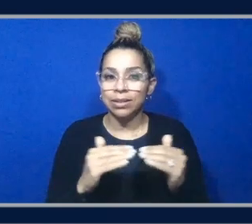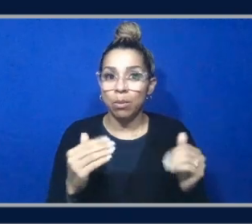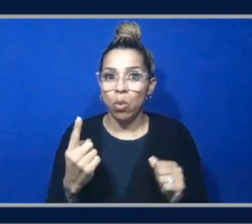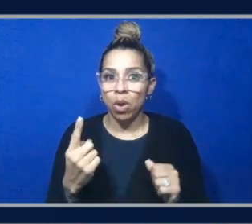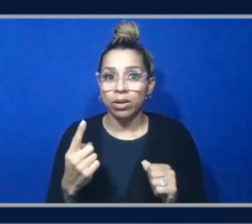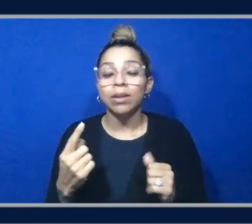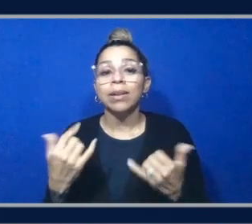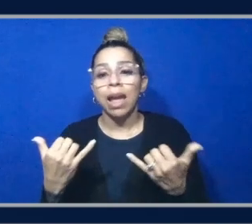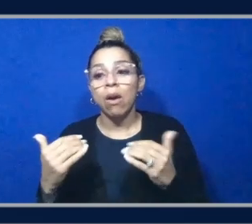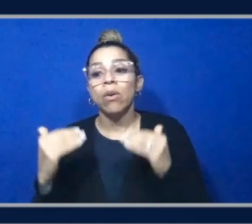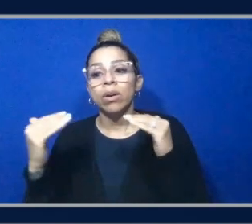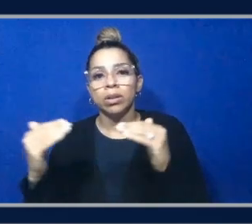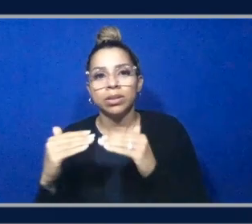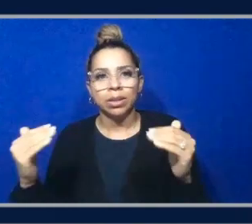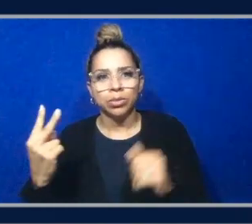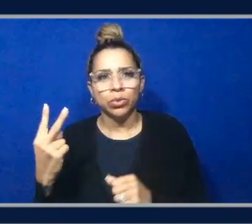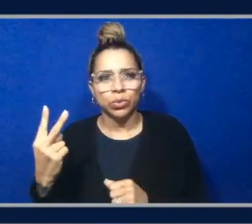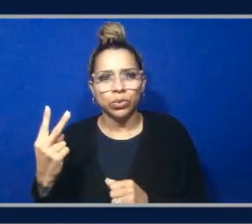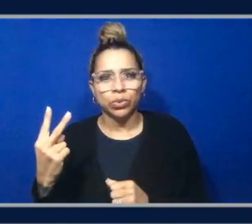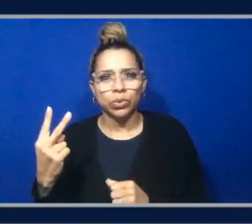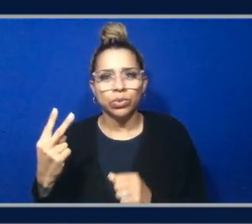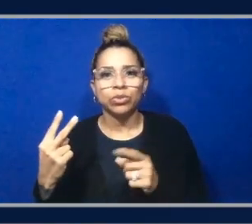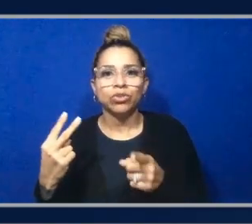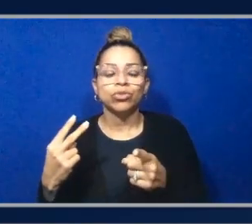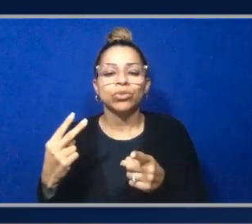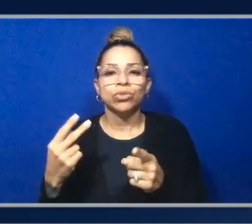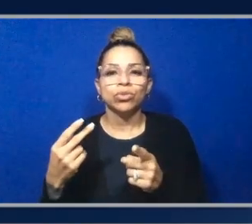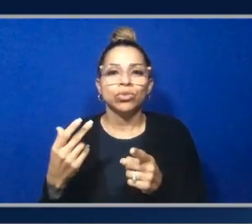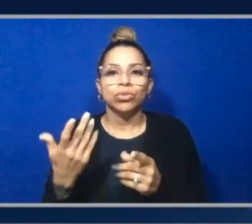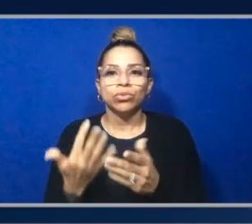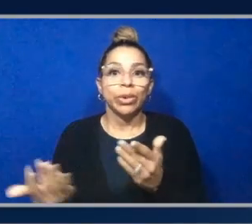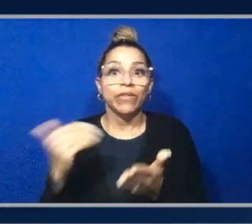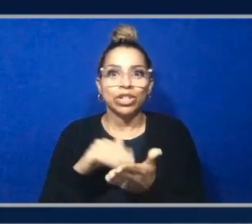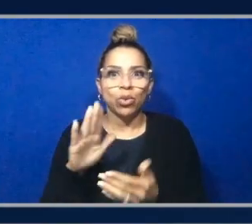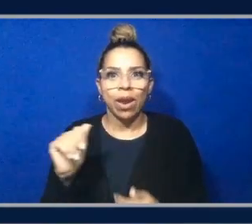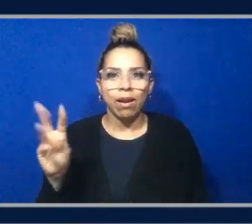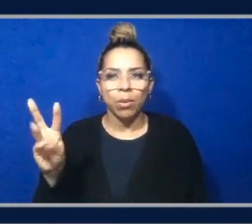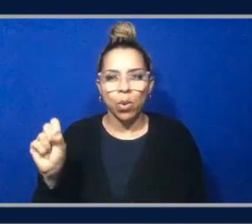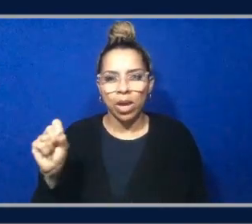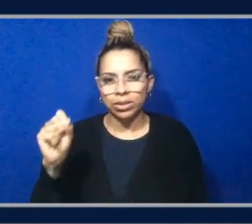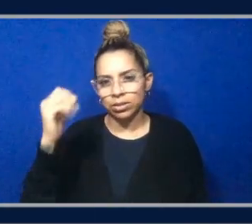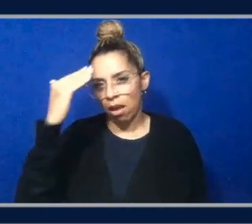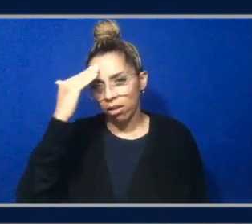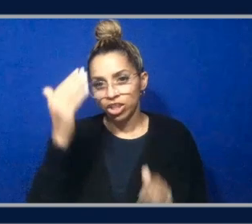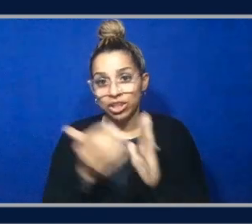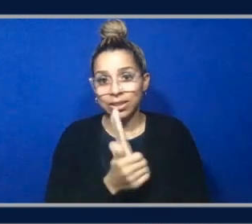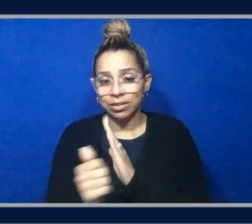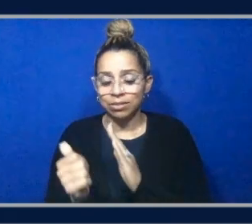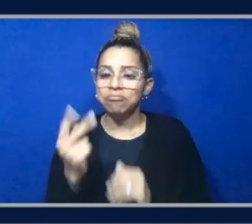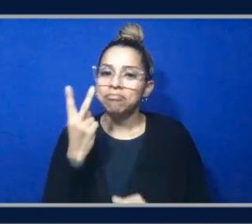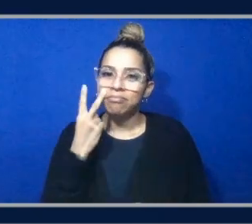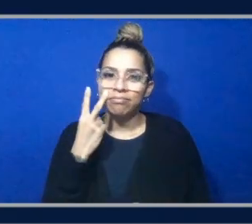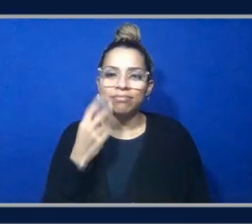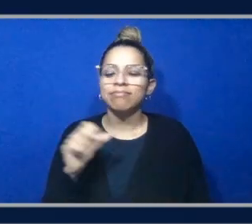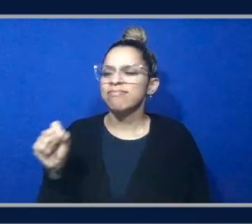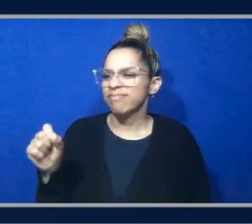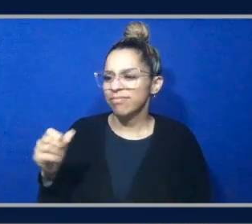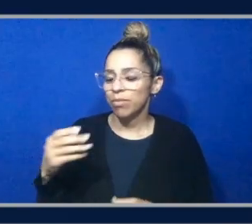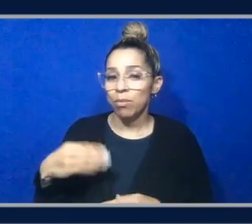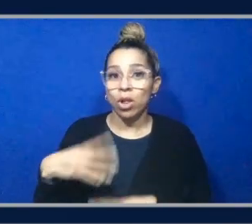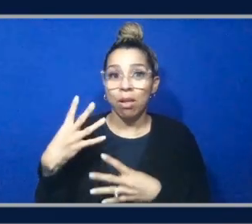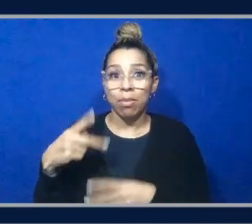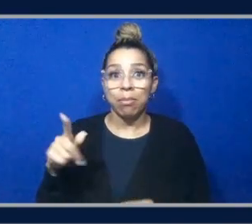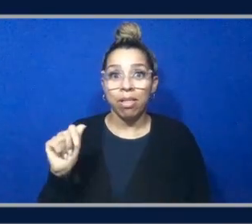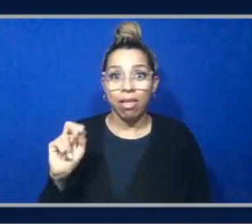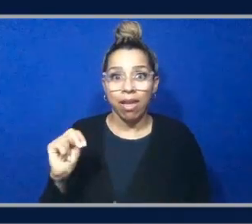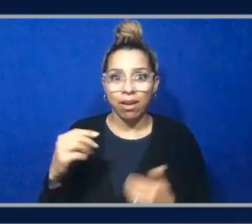in step two, Ivan? So step two, refresh your AWS knowledge and skills. If we pull the plan itself up. Yes. If you pull the plan itself up, there's quite a bit of